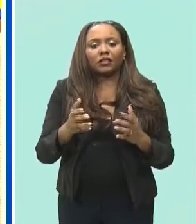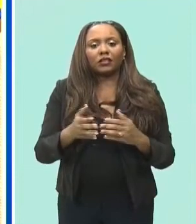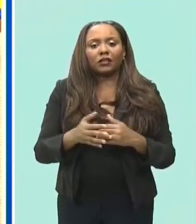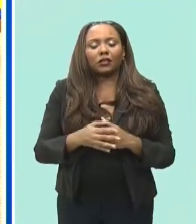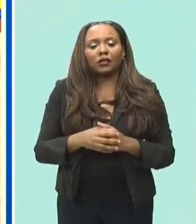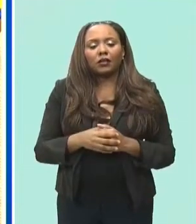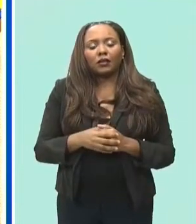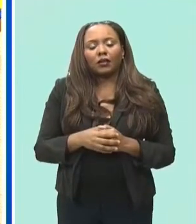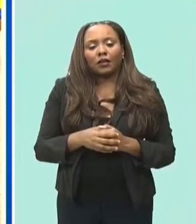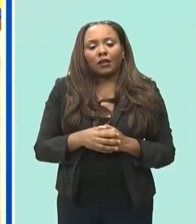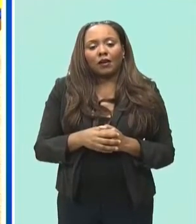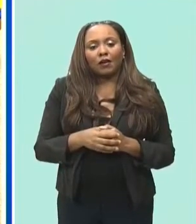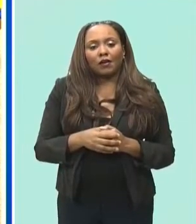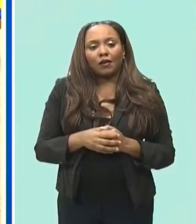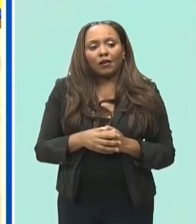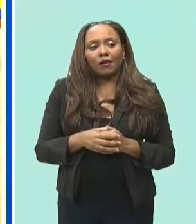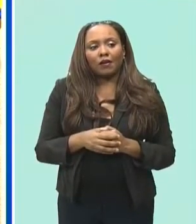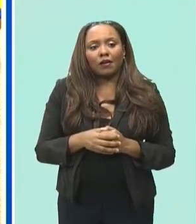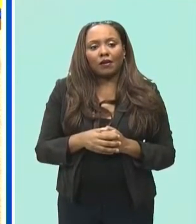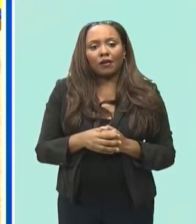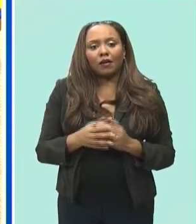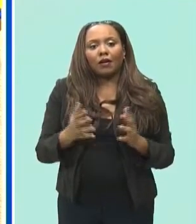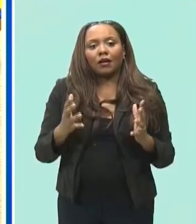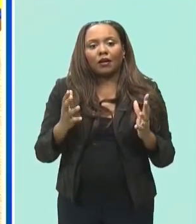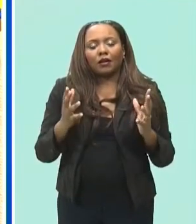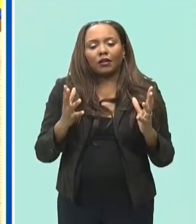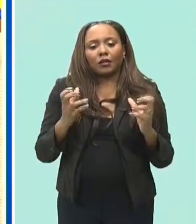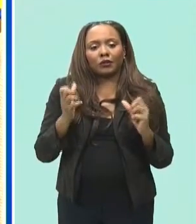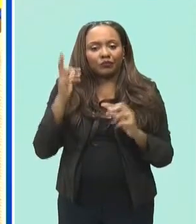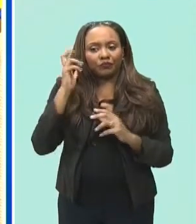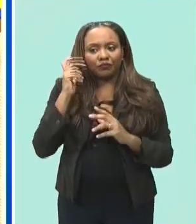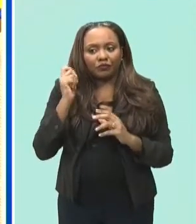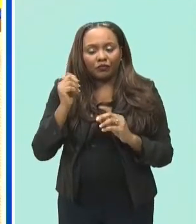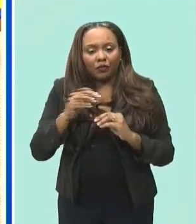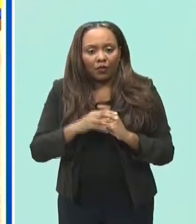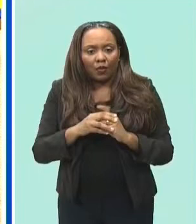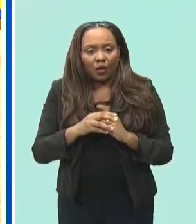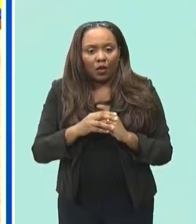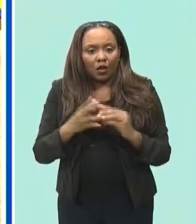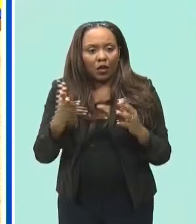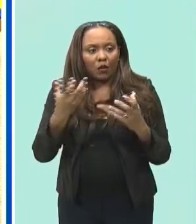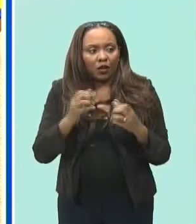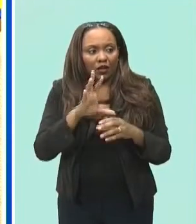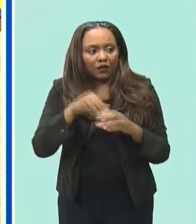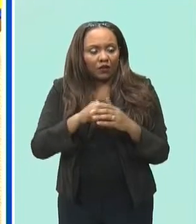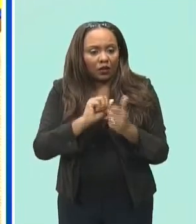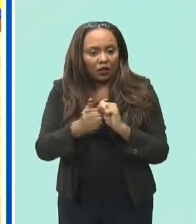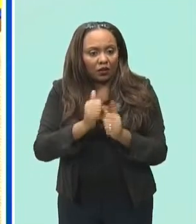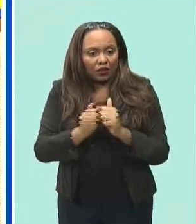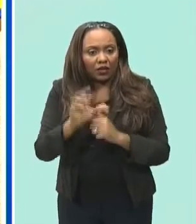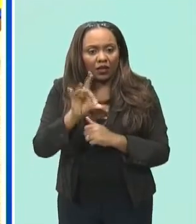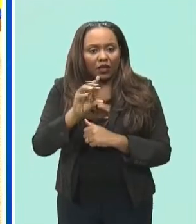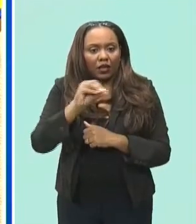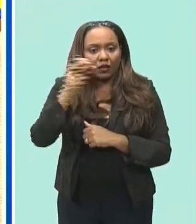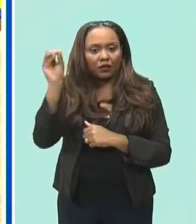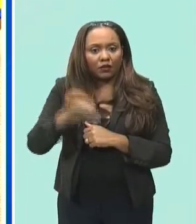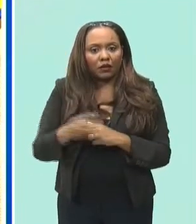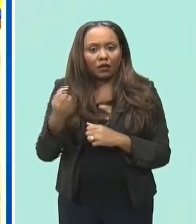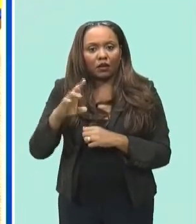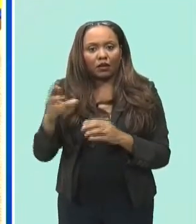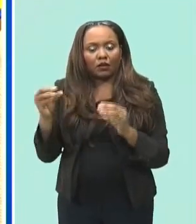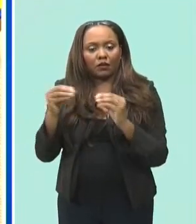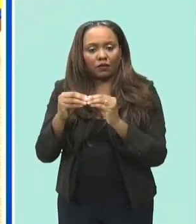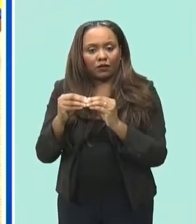or more in the final world skills barbada's competition and 80 percent or more in the